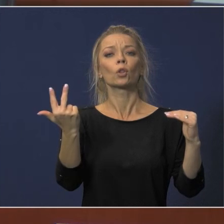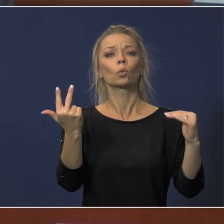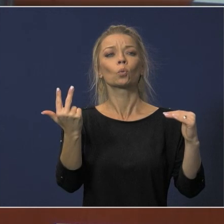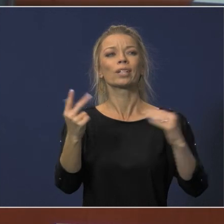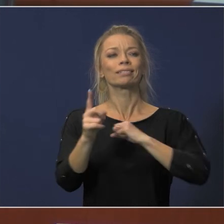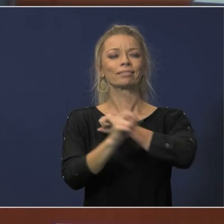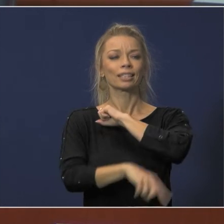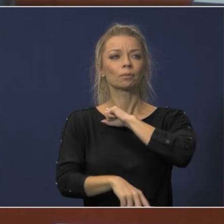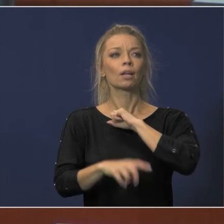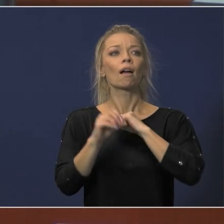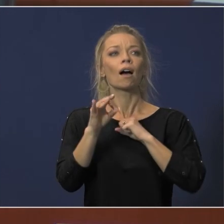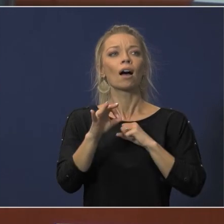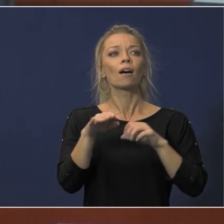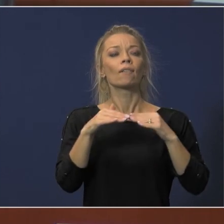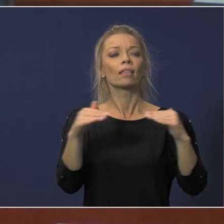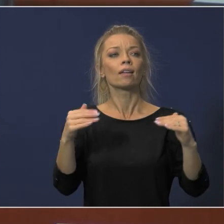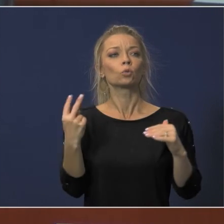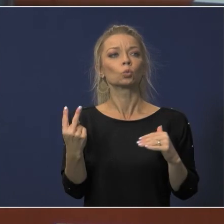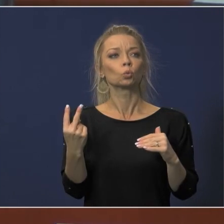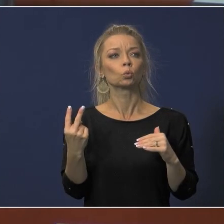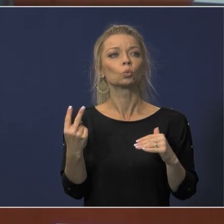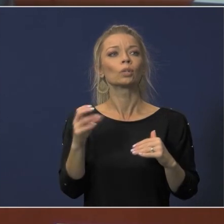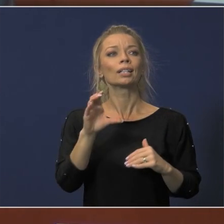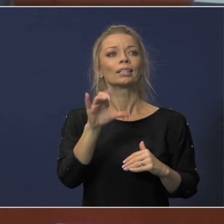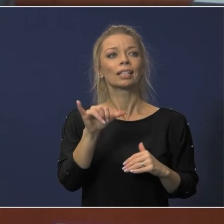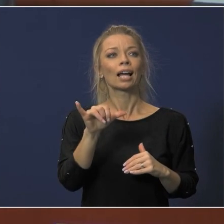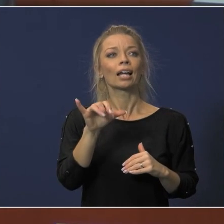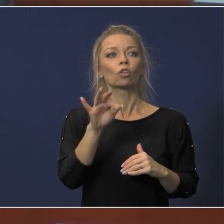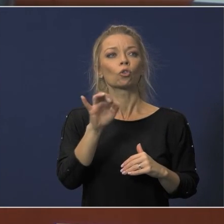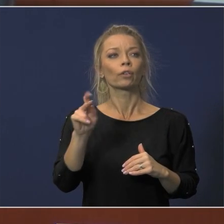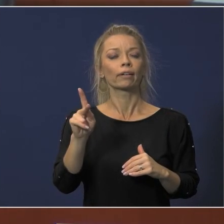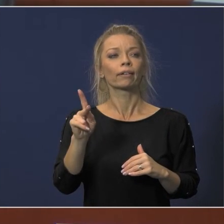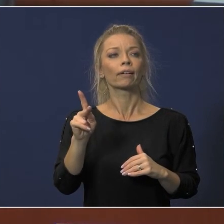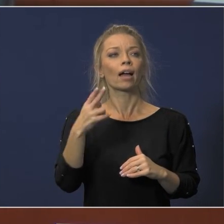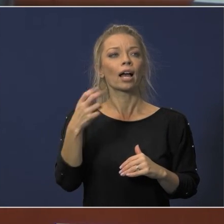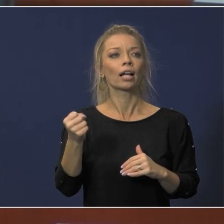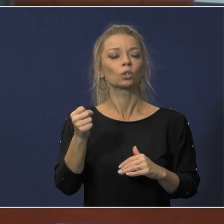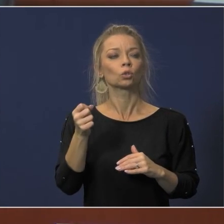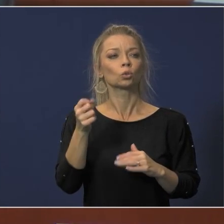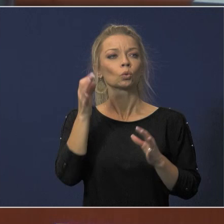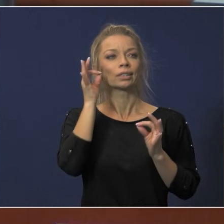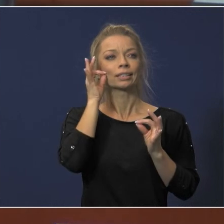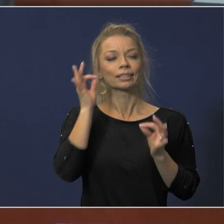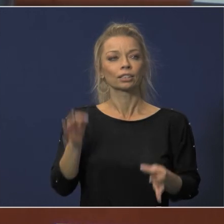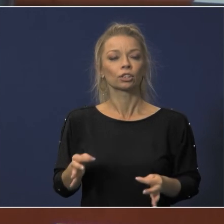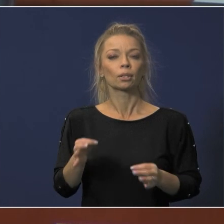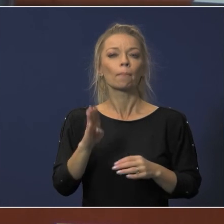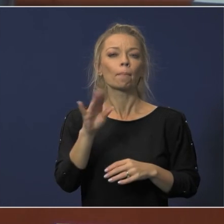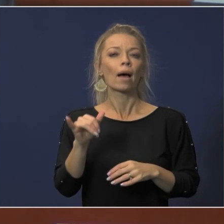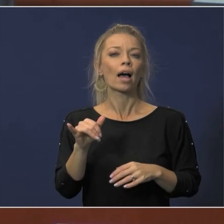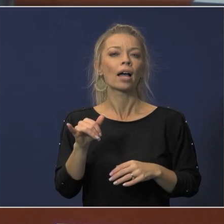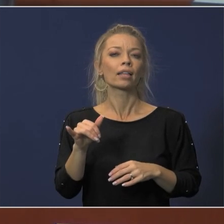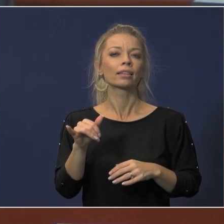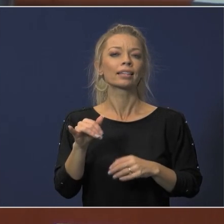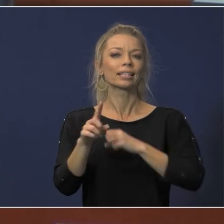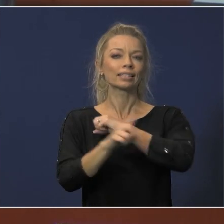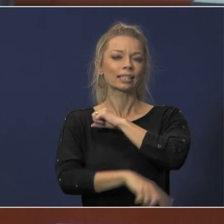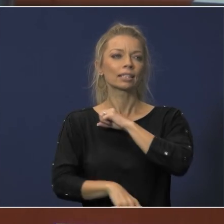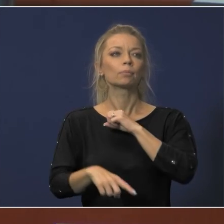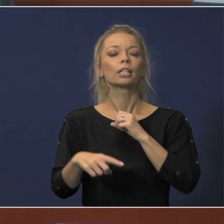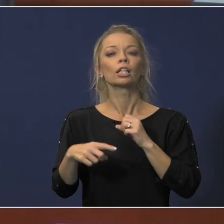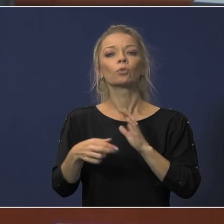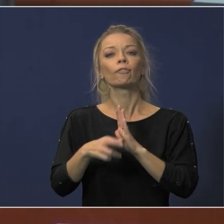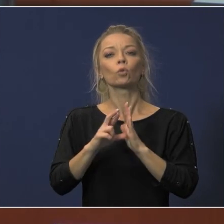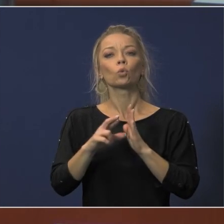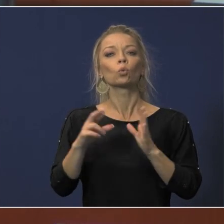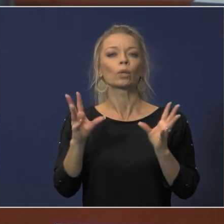of a level two uh cyclic high school decision made by the discipline review committee this item will be discussed in closed